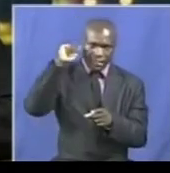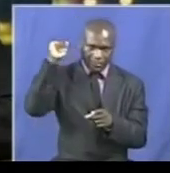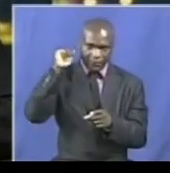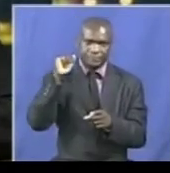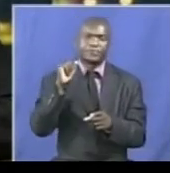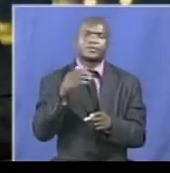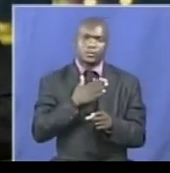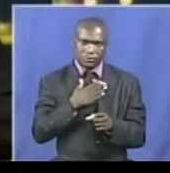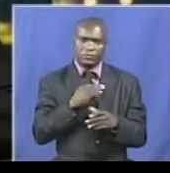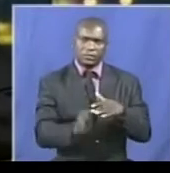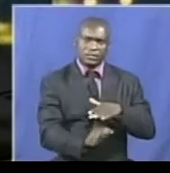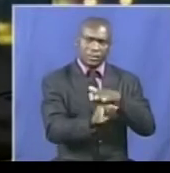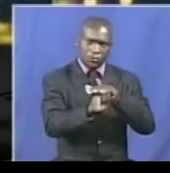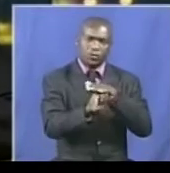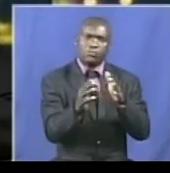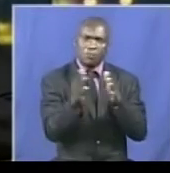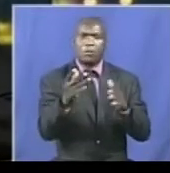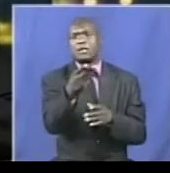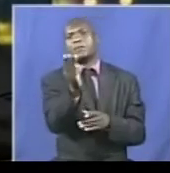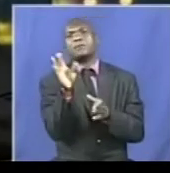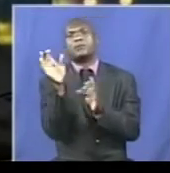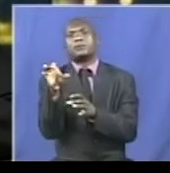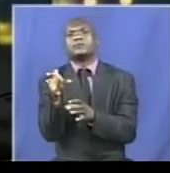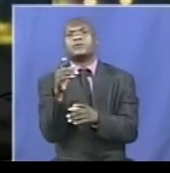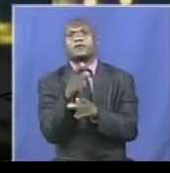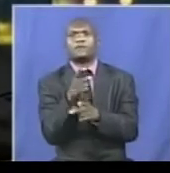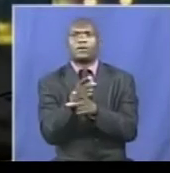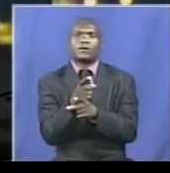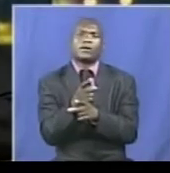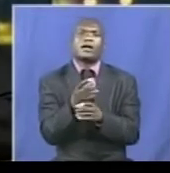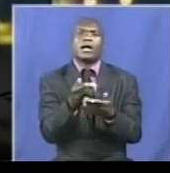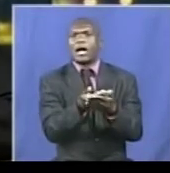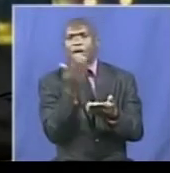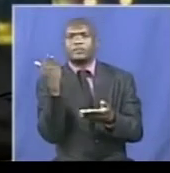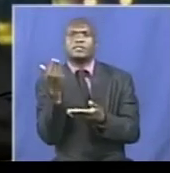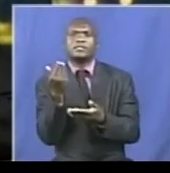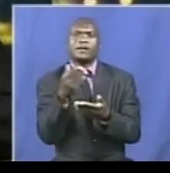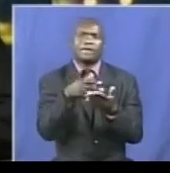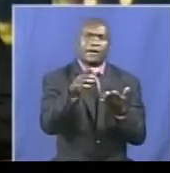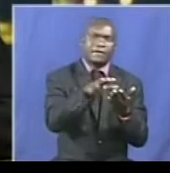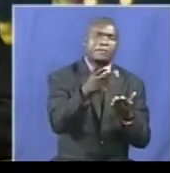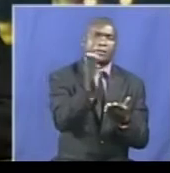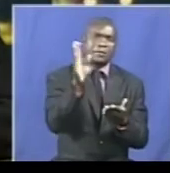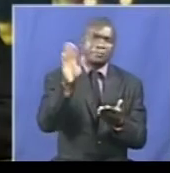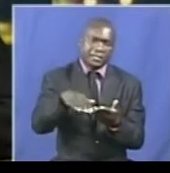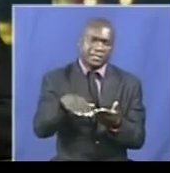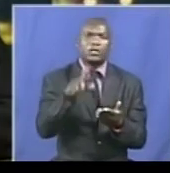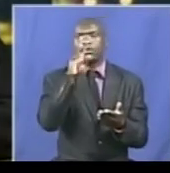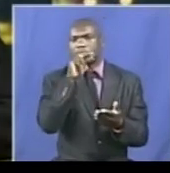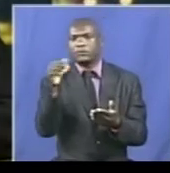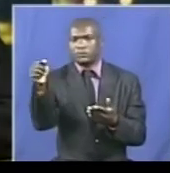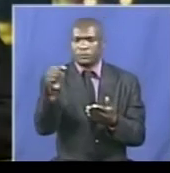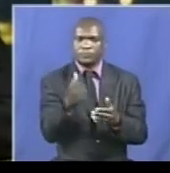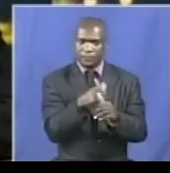to deliver more to the electorate following the ejection of undesirable elements from the party and the appointment of a new